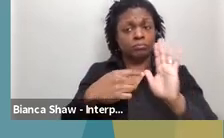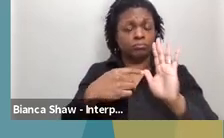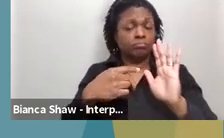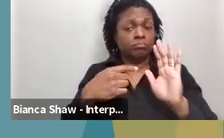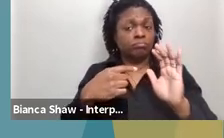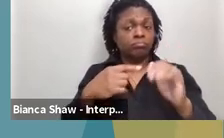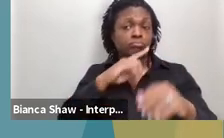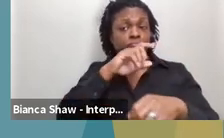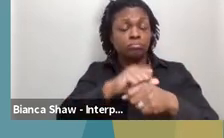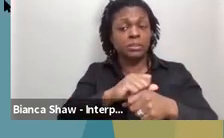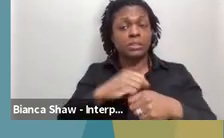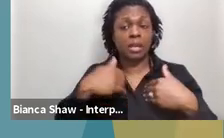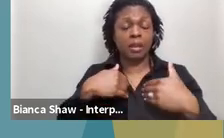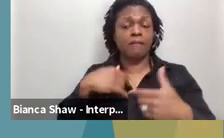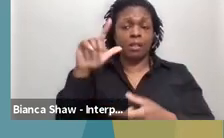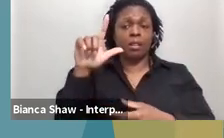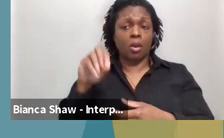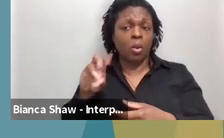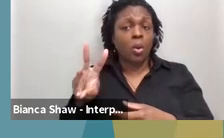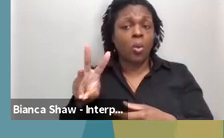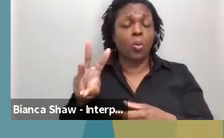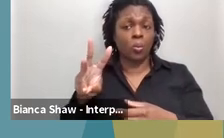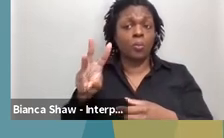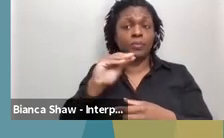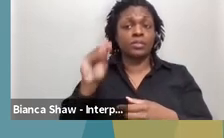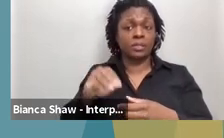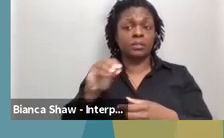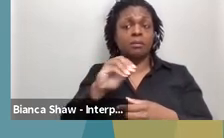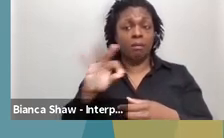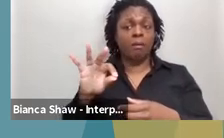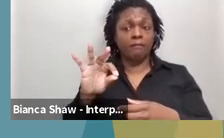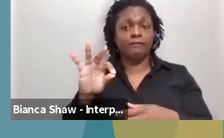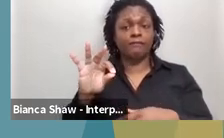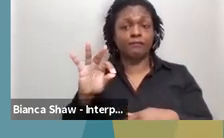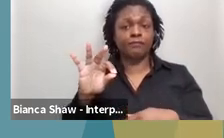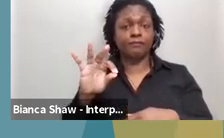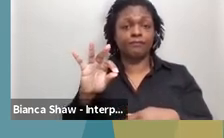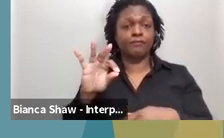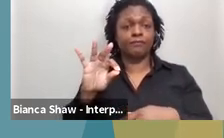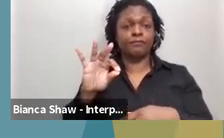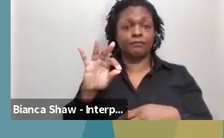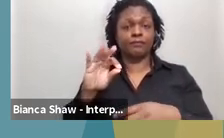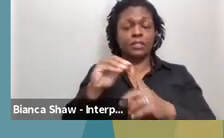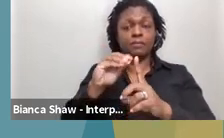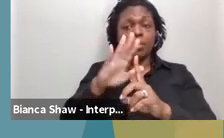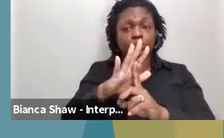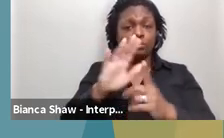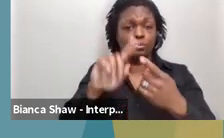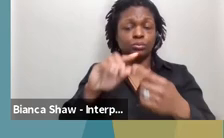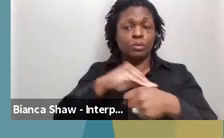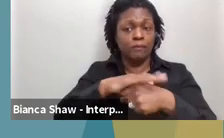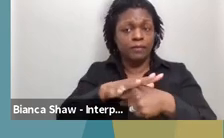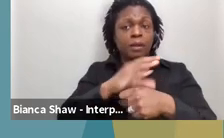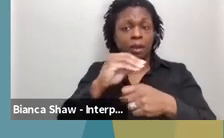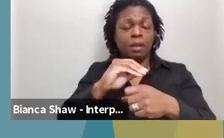percentages of adverse, uh, exposures and effects of the COVID